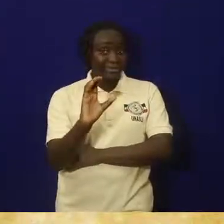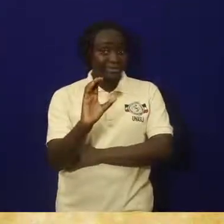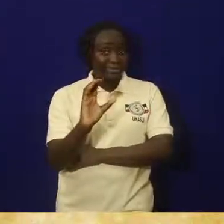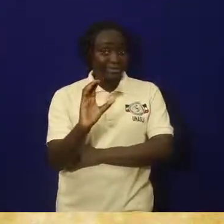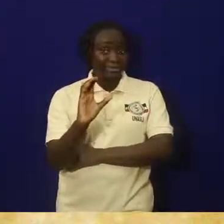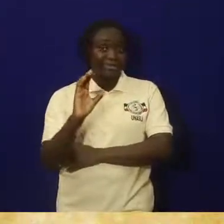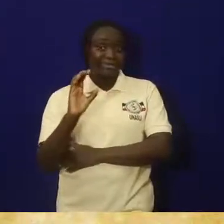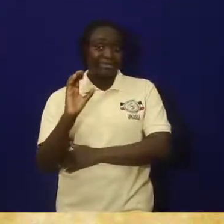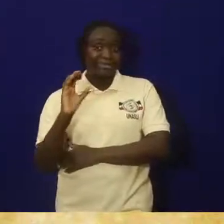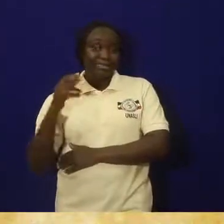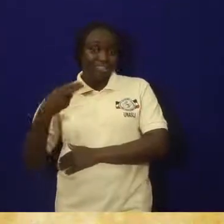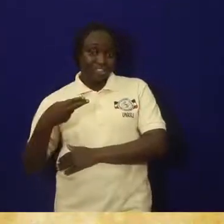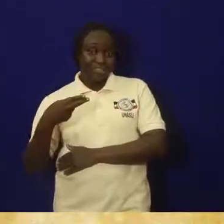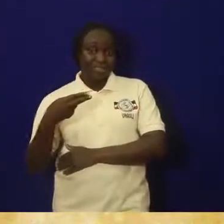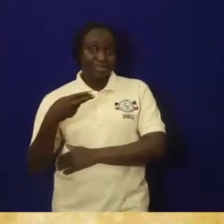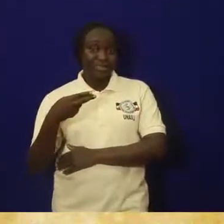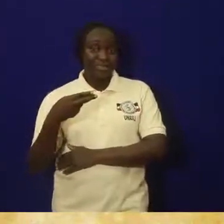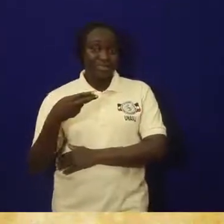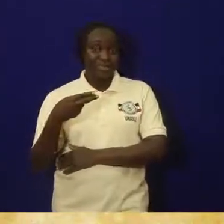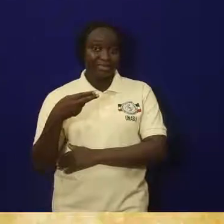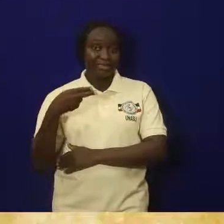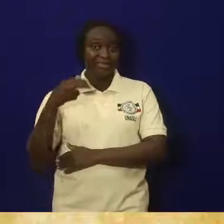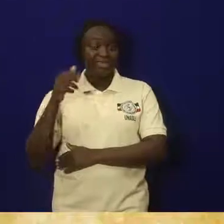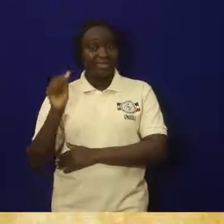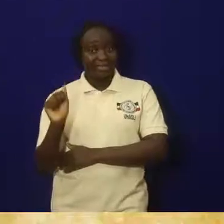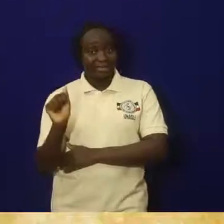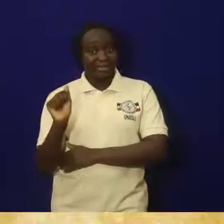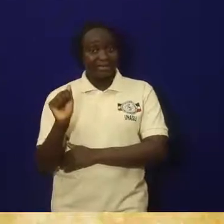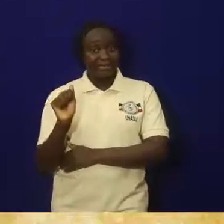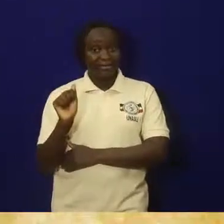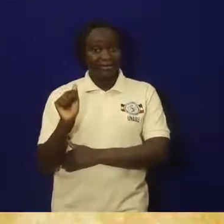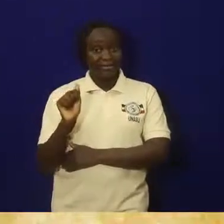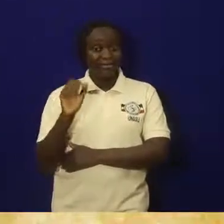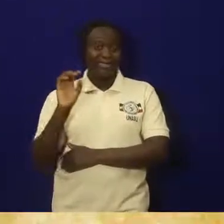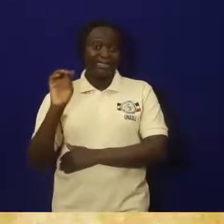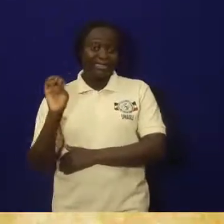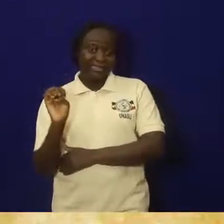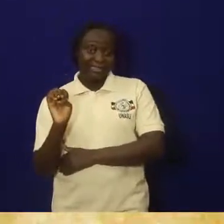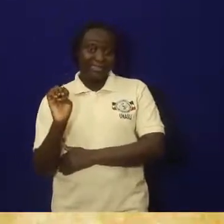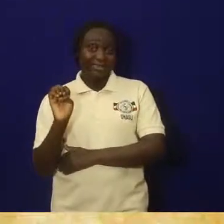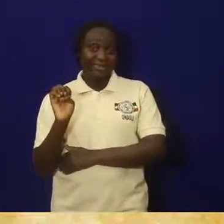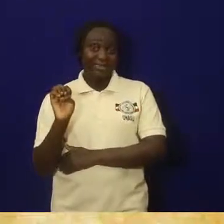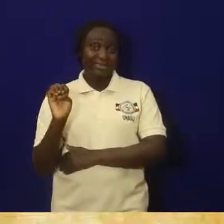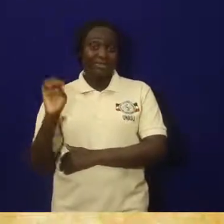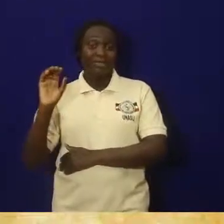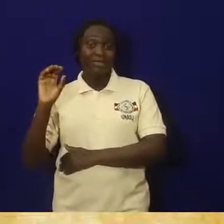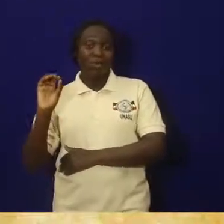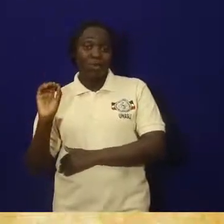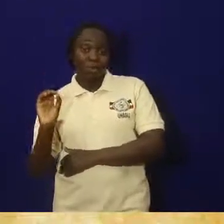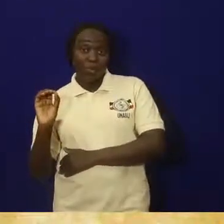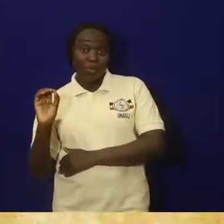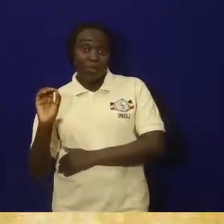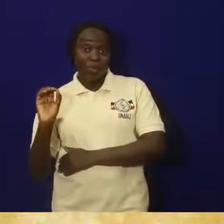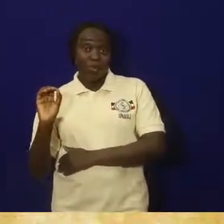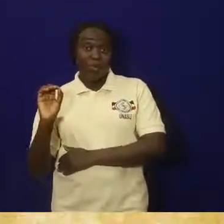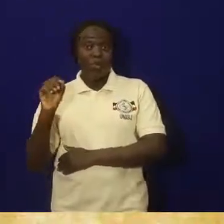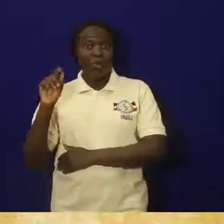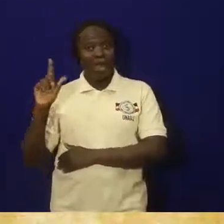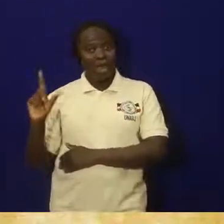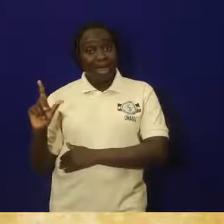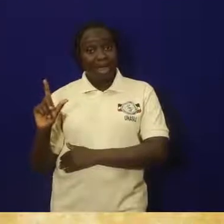-H-A-E-O